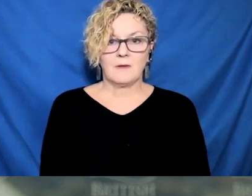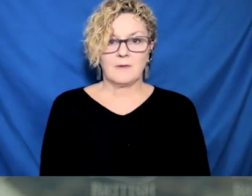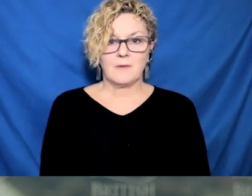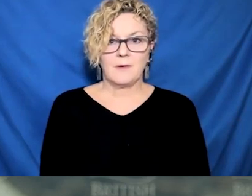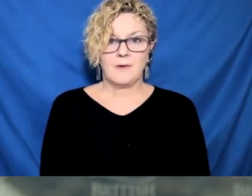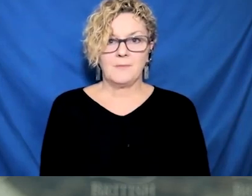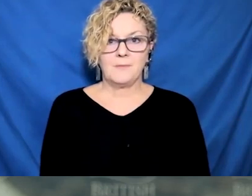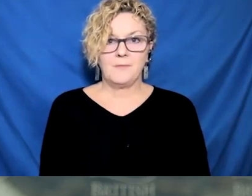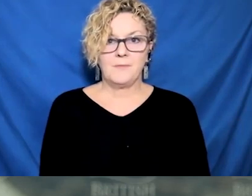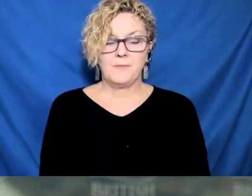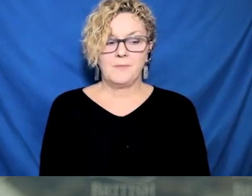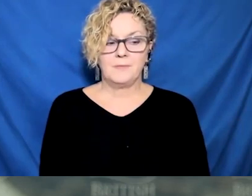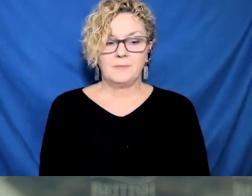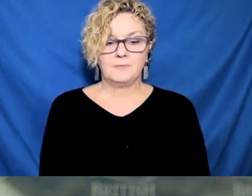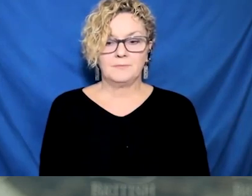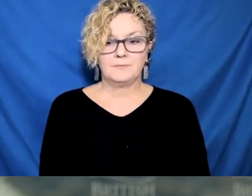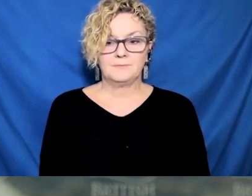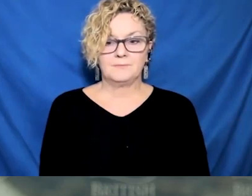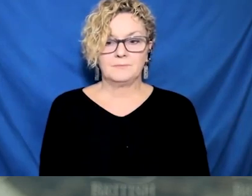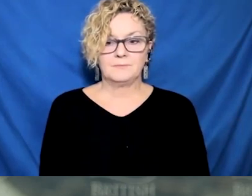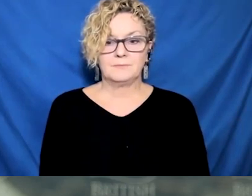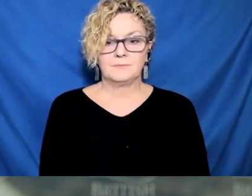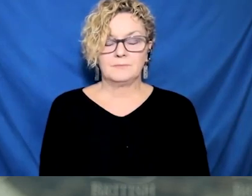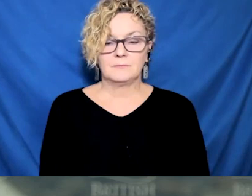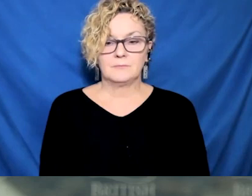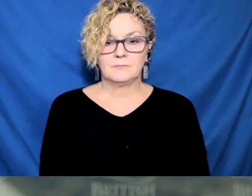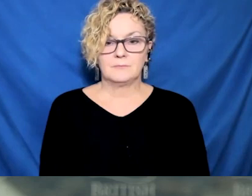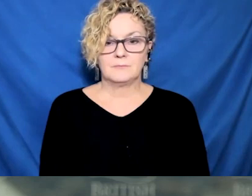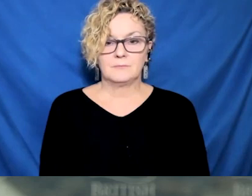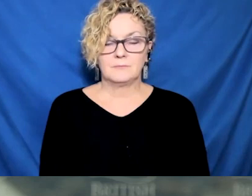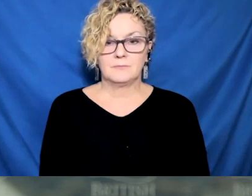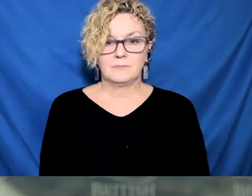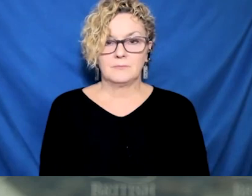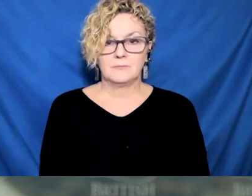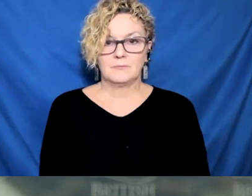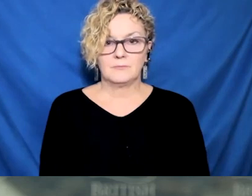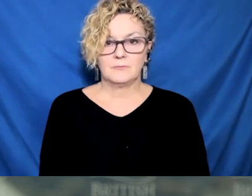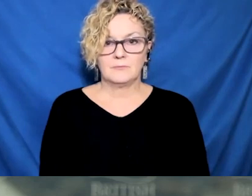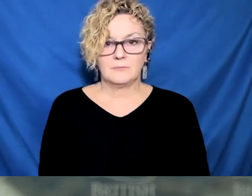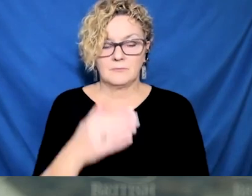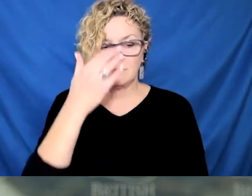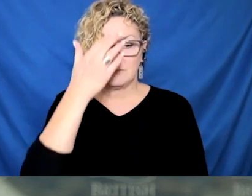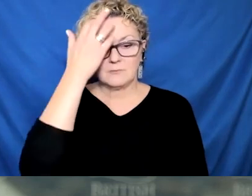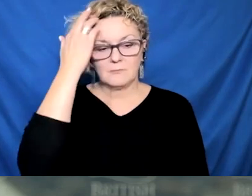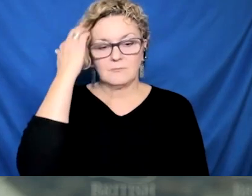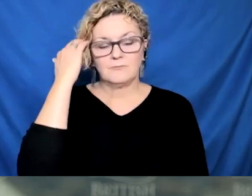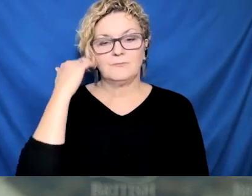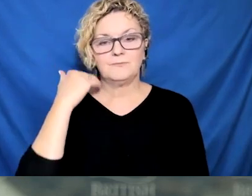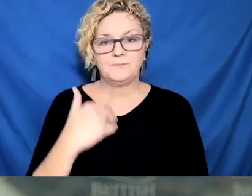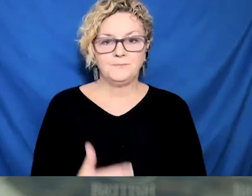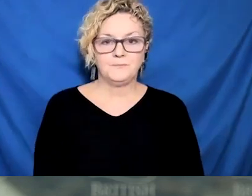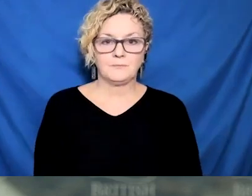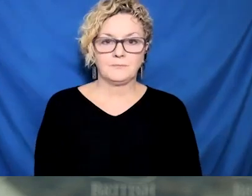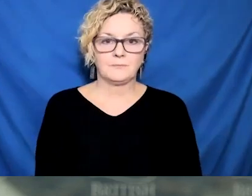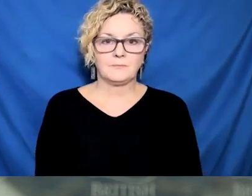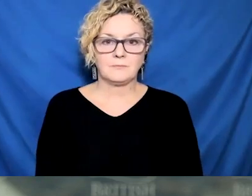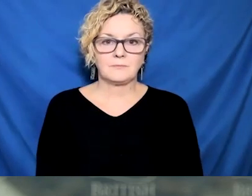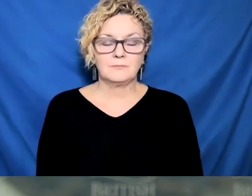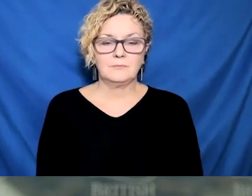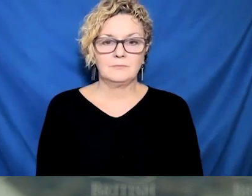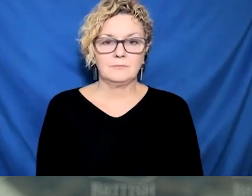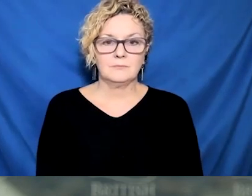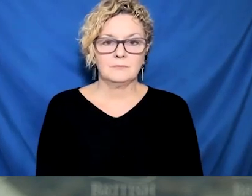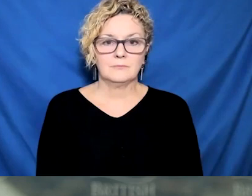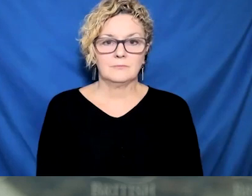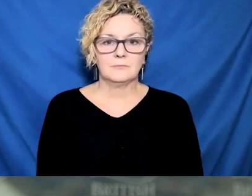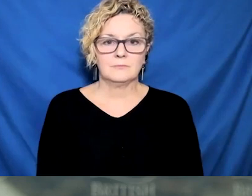lower level of immunization than the one before it. So we're going to take all steps to try and increase immunization across